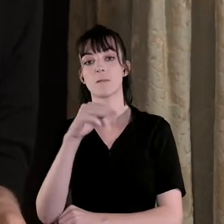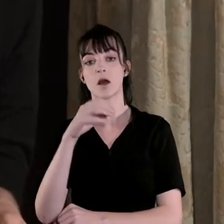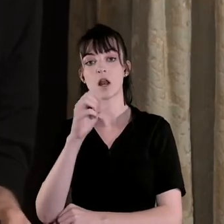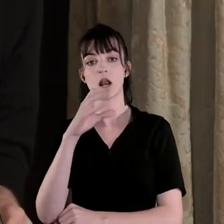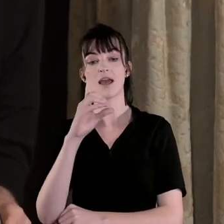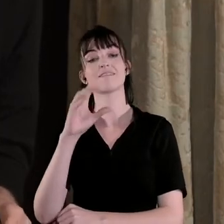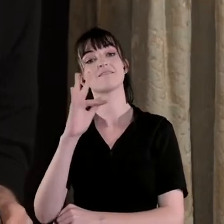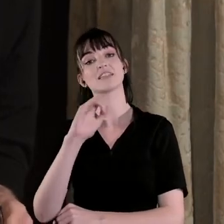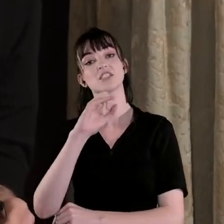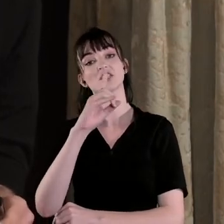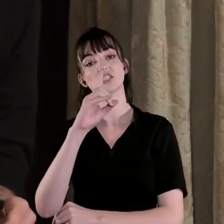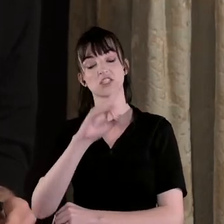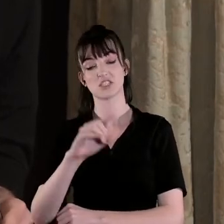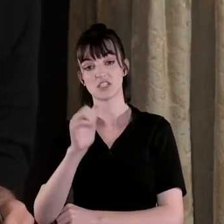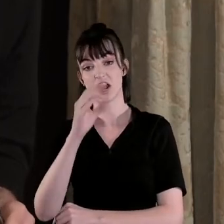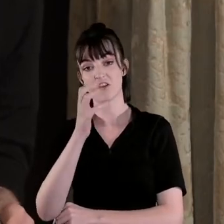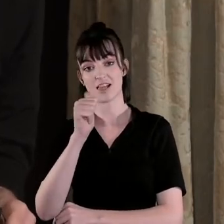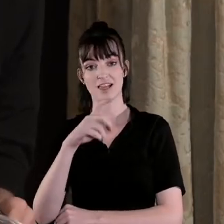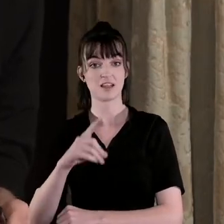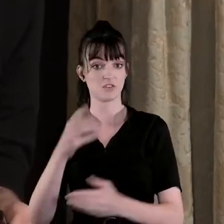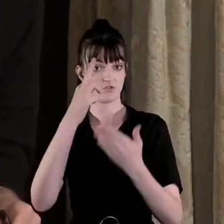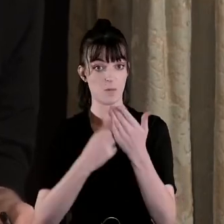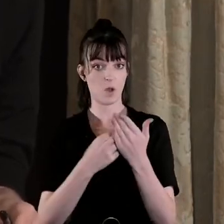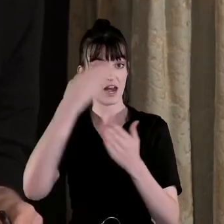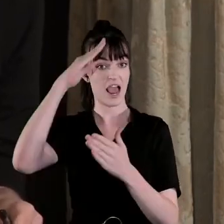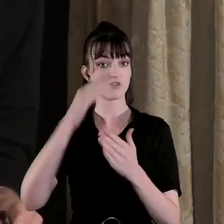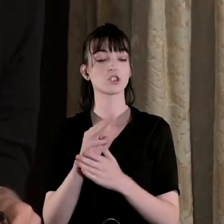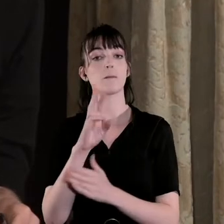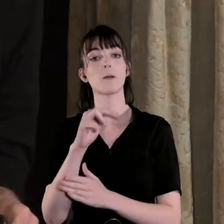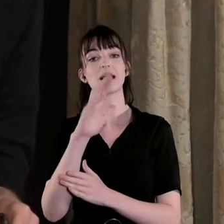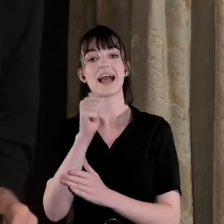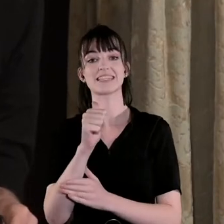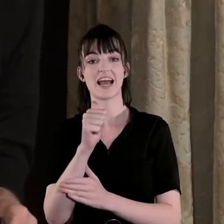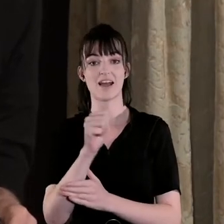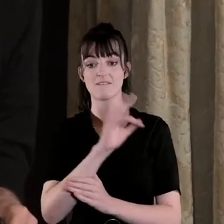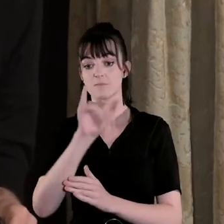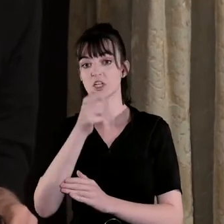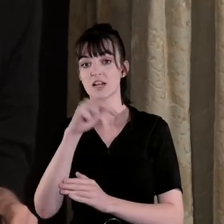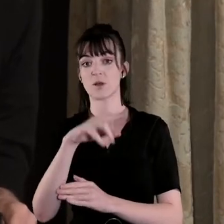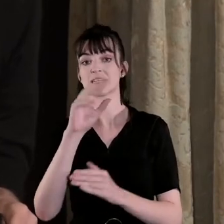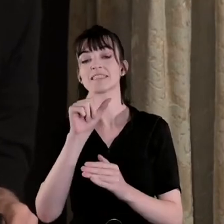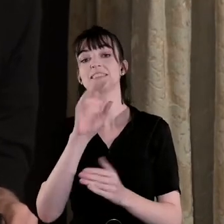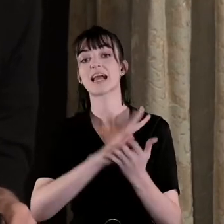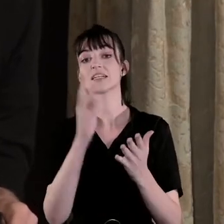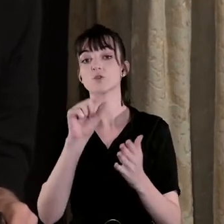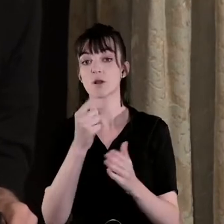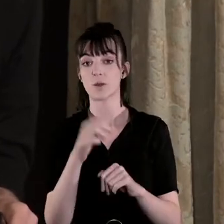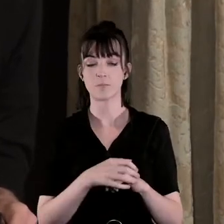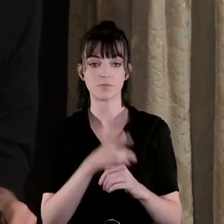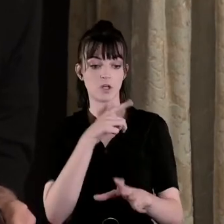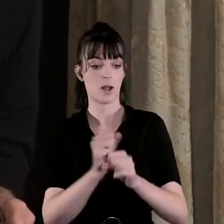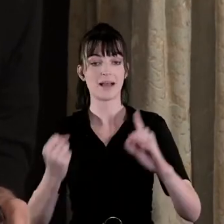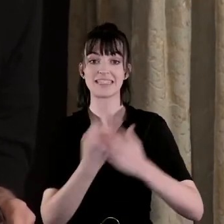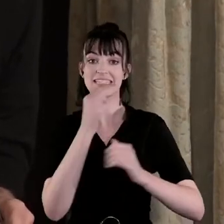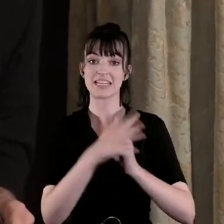propaganda from January 1921 which essentially outlines the success of Republican propaganda